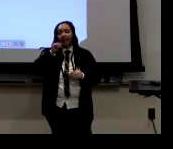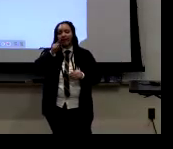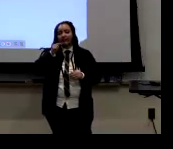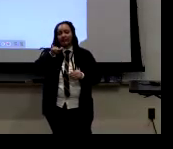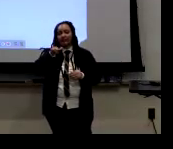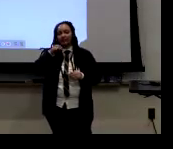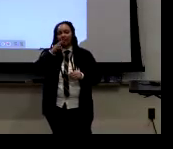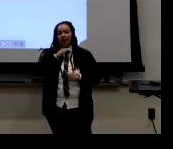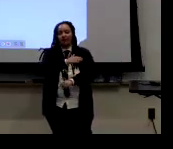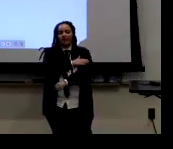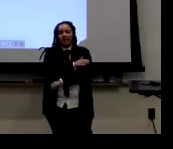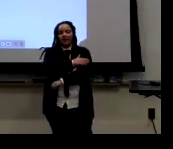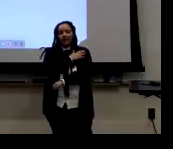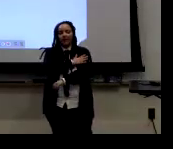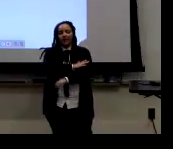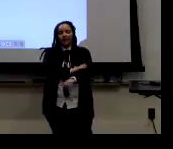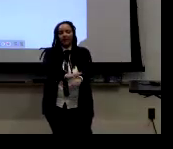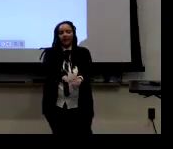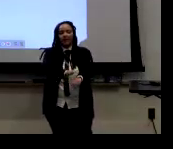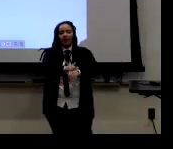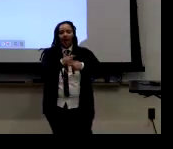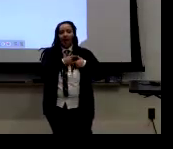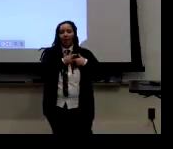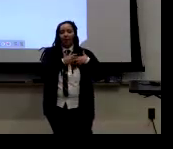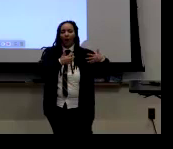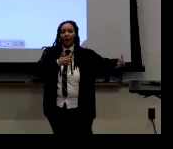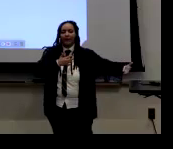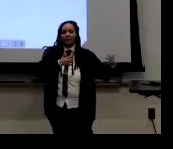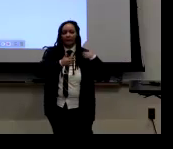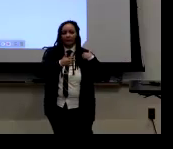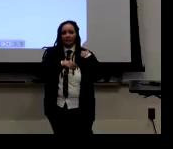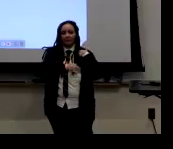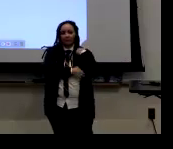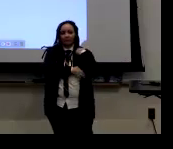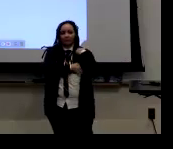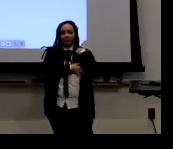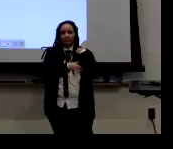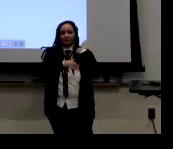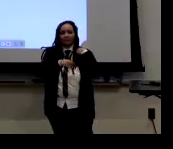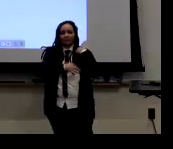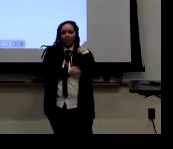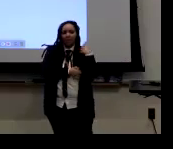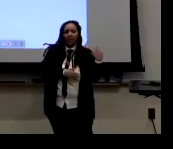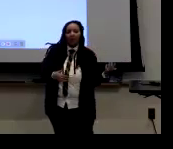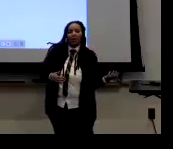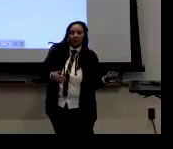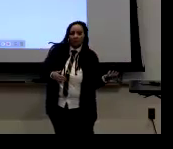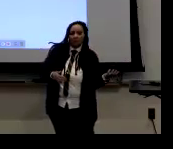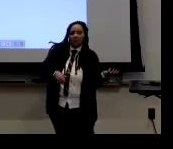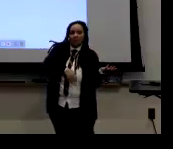And then proximity of the arm and the wideness